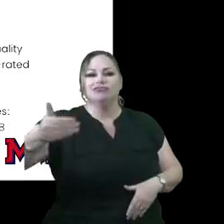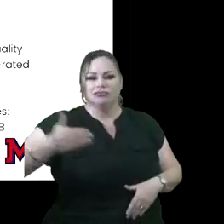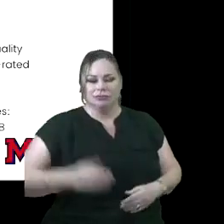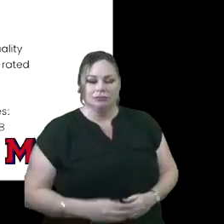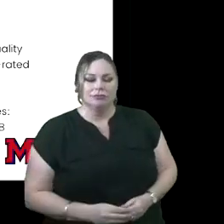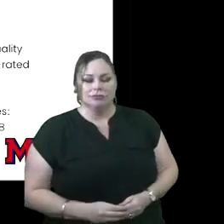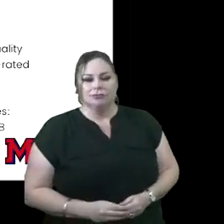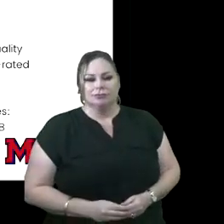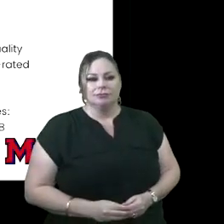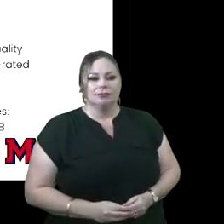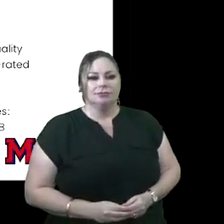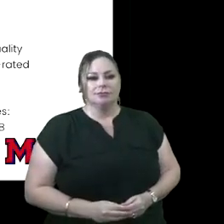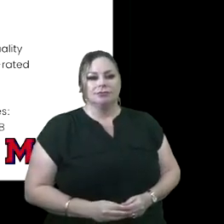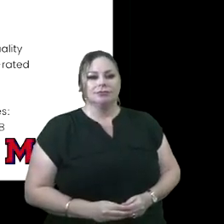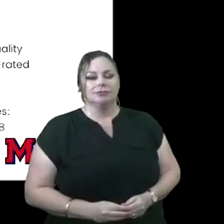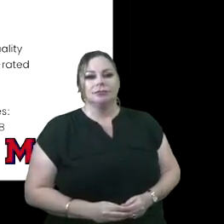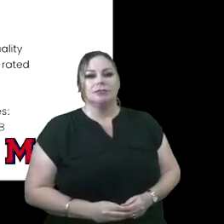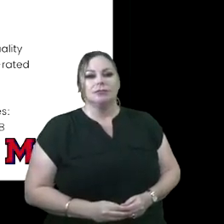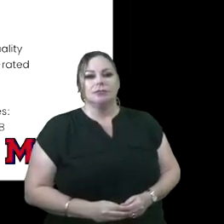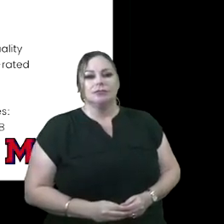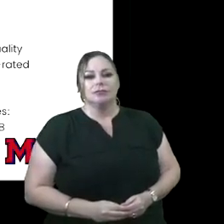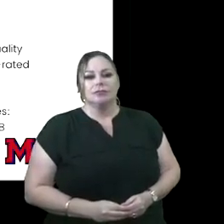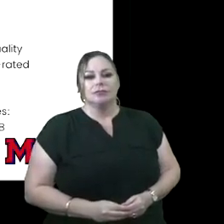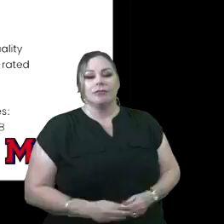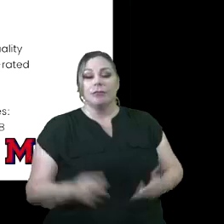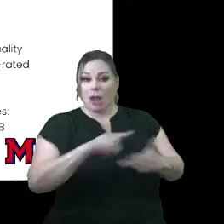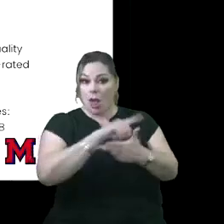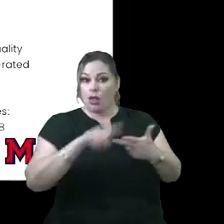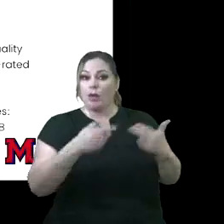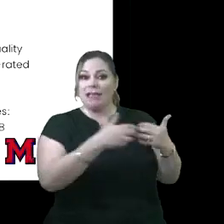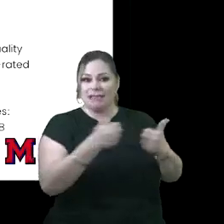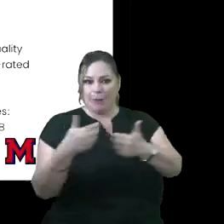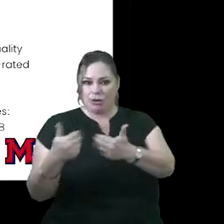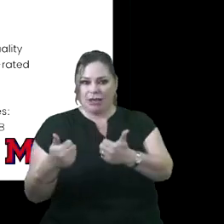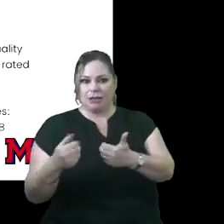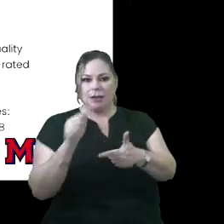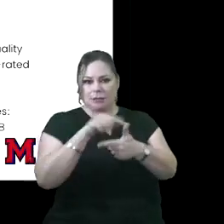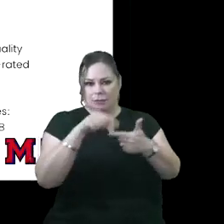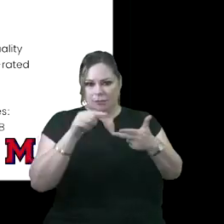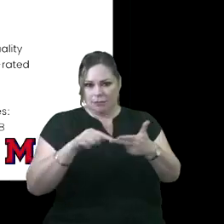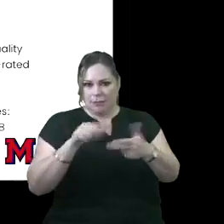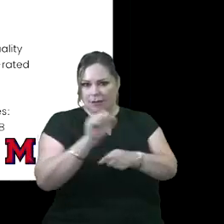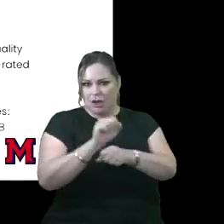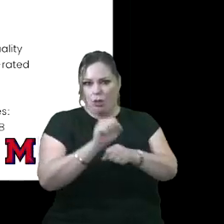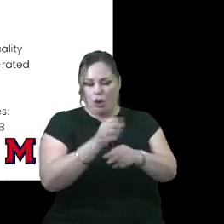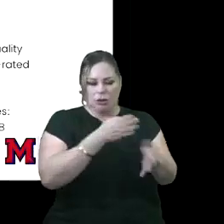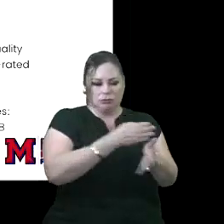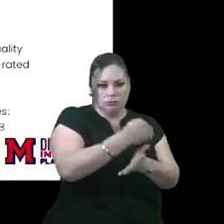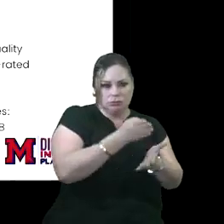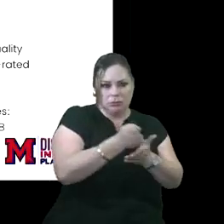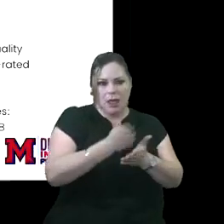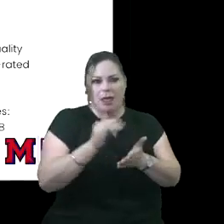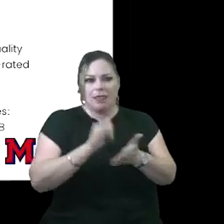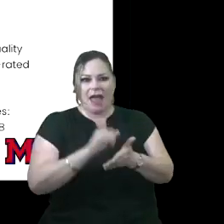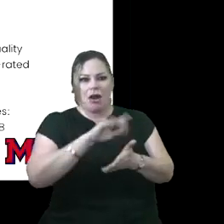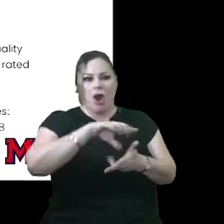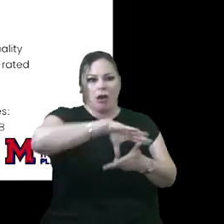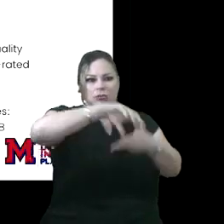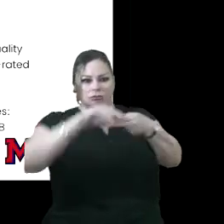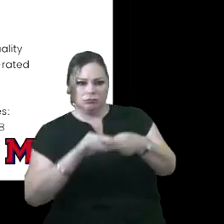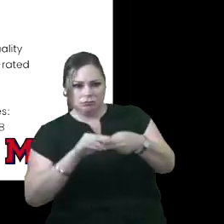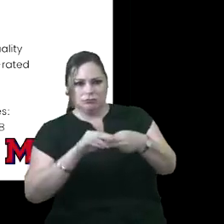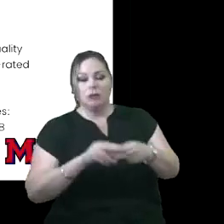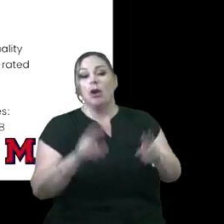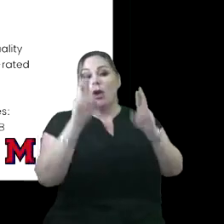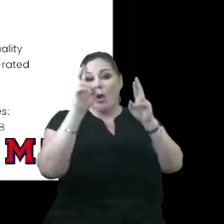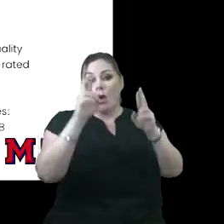go along in the presentation, but we really have three separate pieces of work that are really interconnected. And we really hope